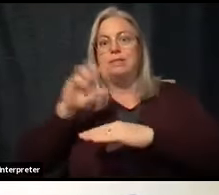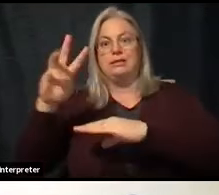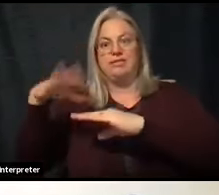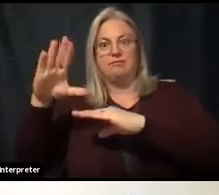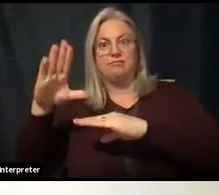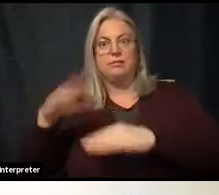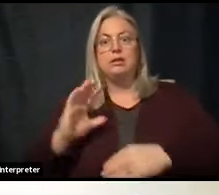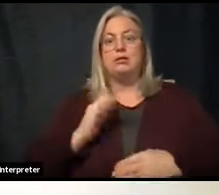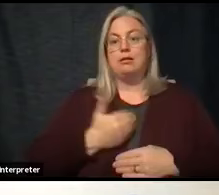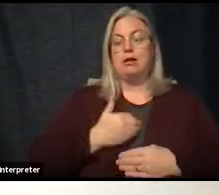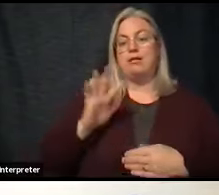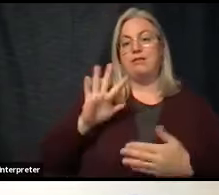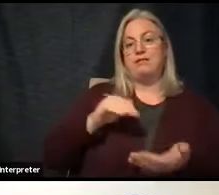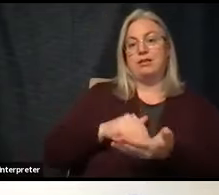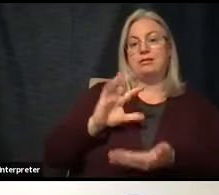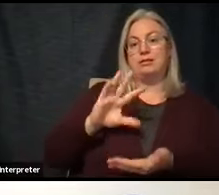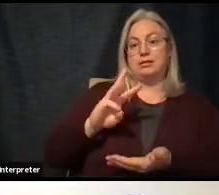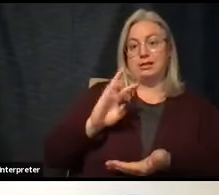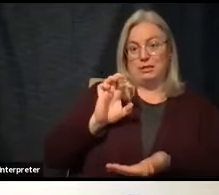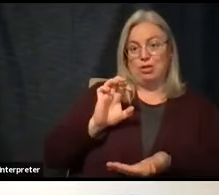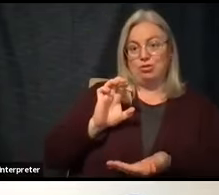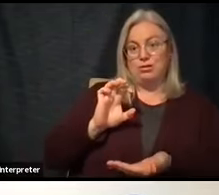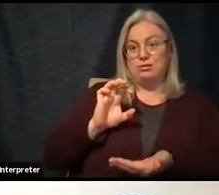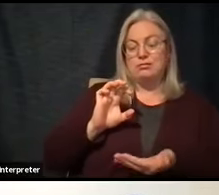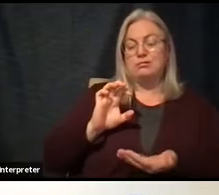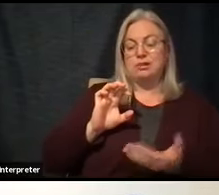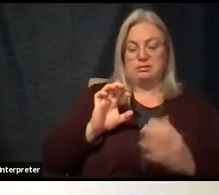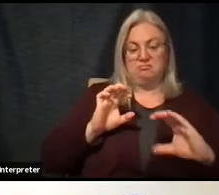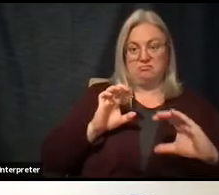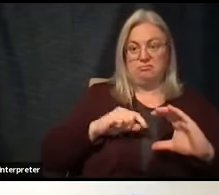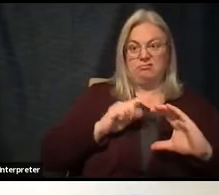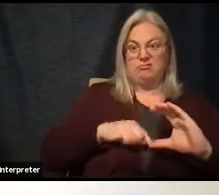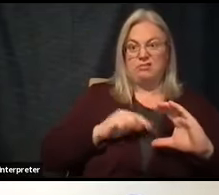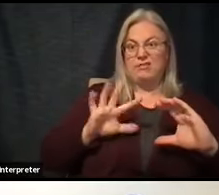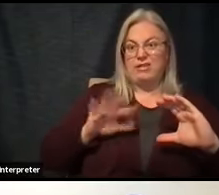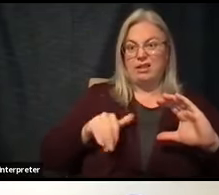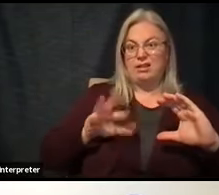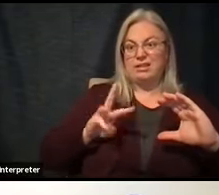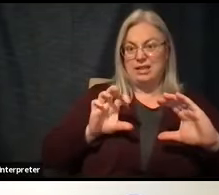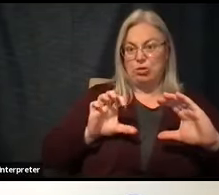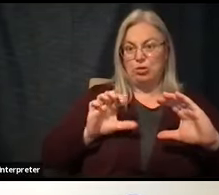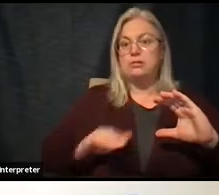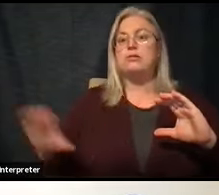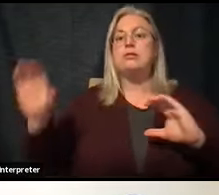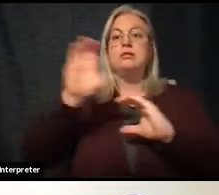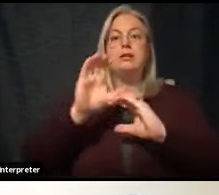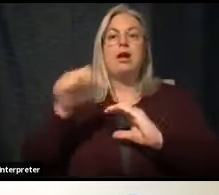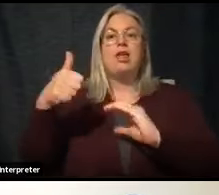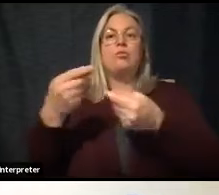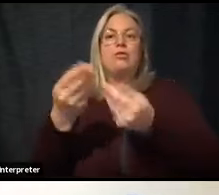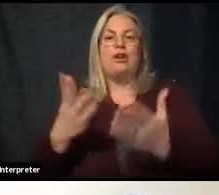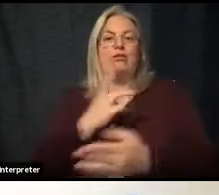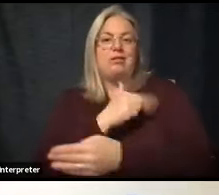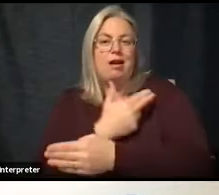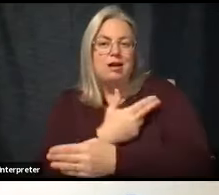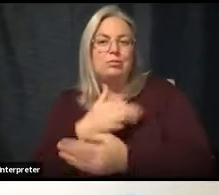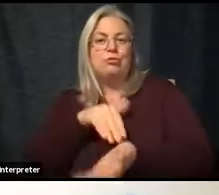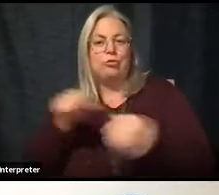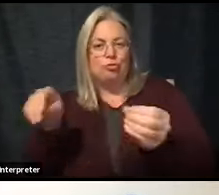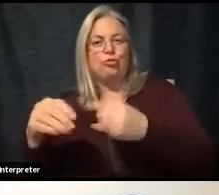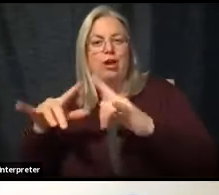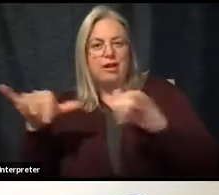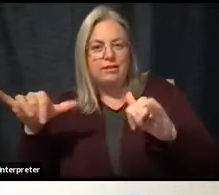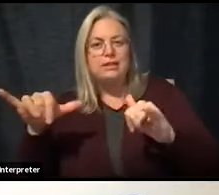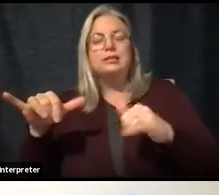spots will be in addition to those that are available through our other providers, will be in addition